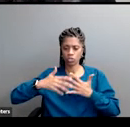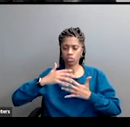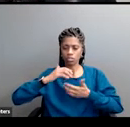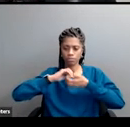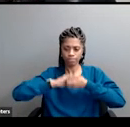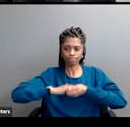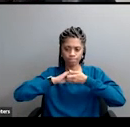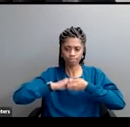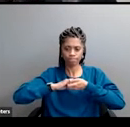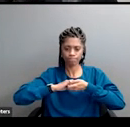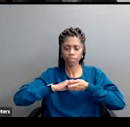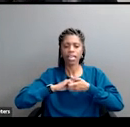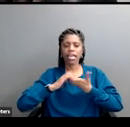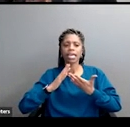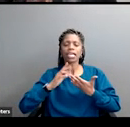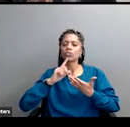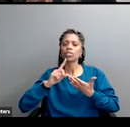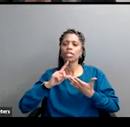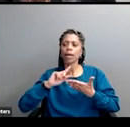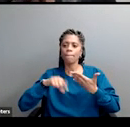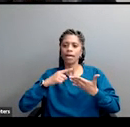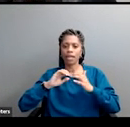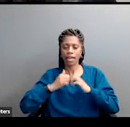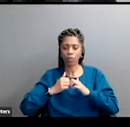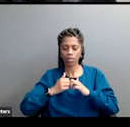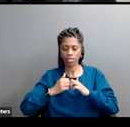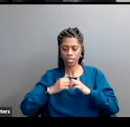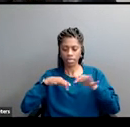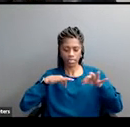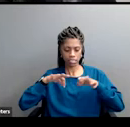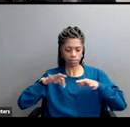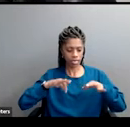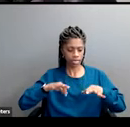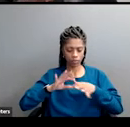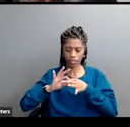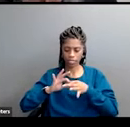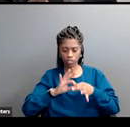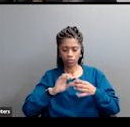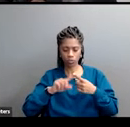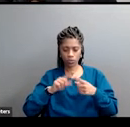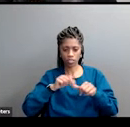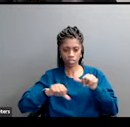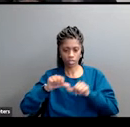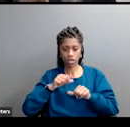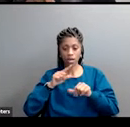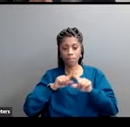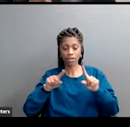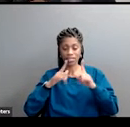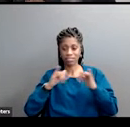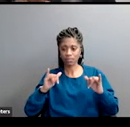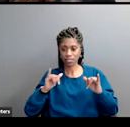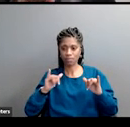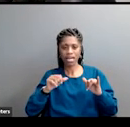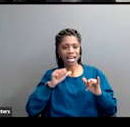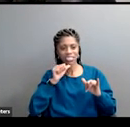we talk about what's happening to us and how we explain our relationships to each other but at the same time i don't want to